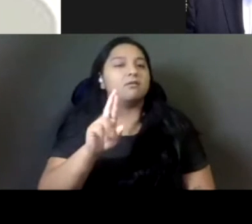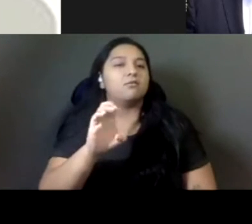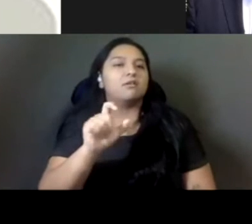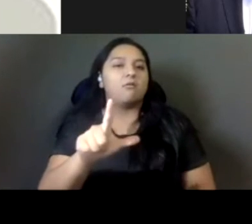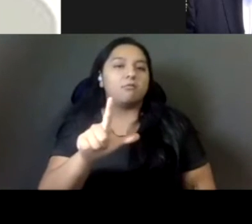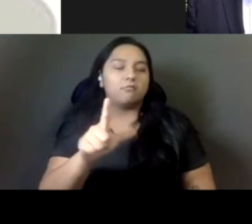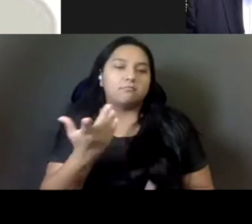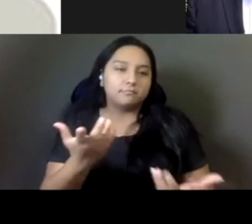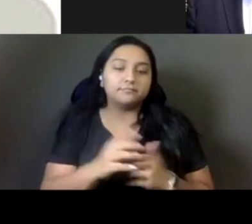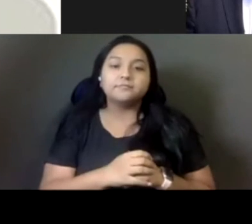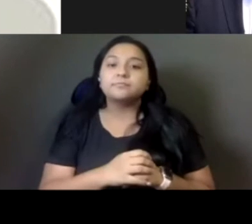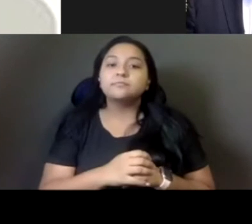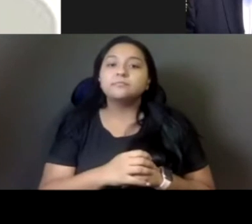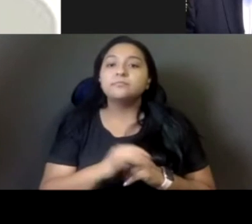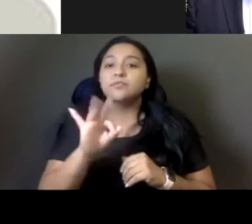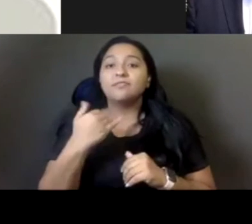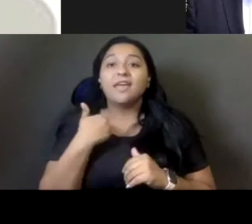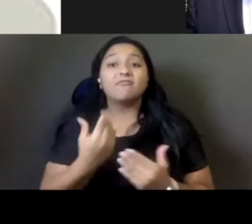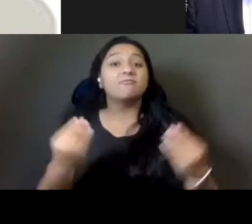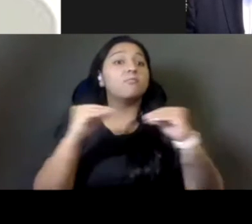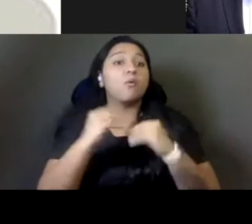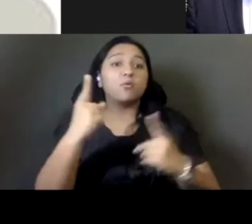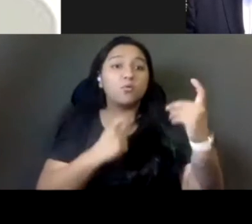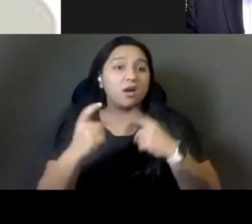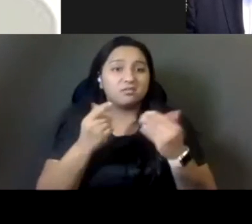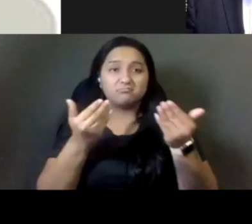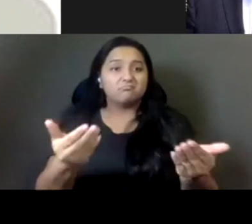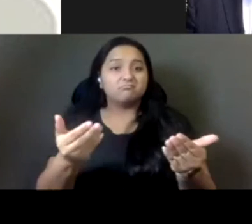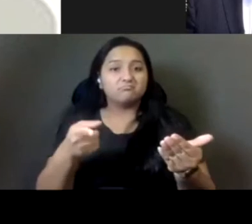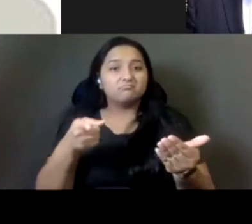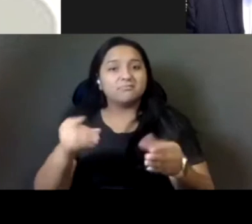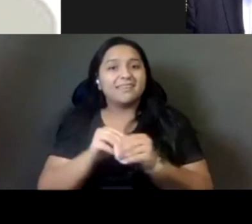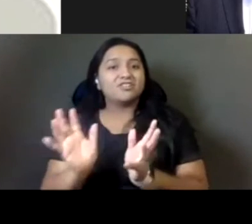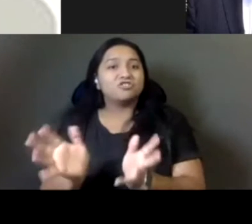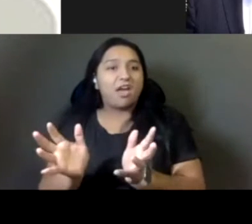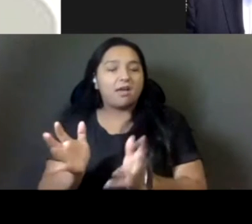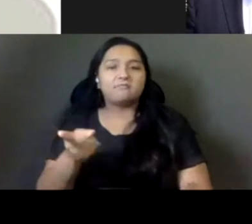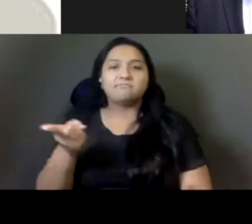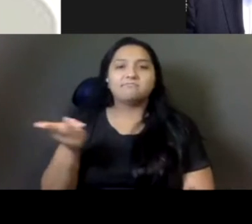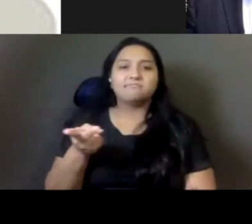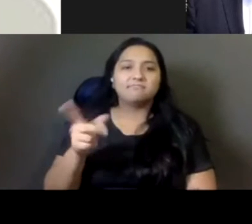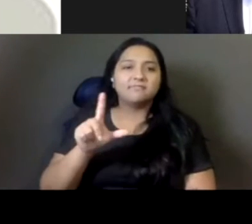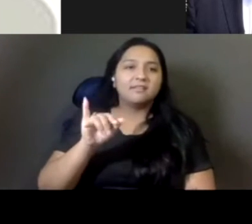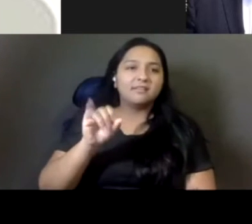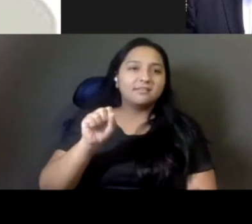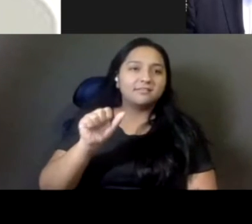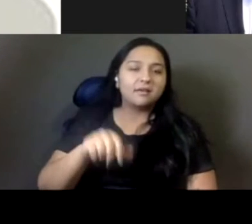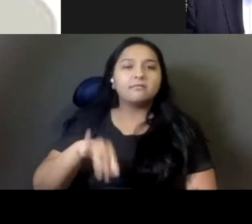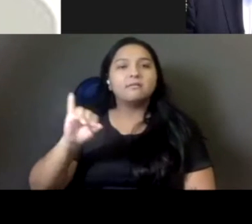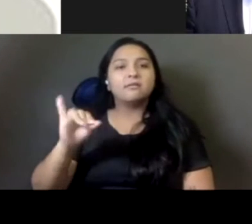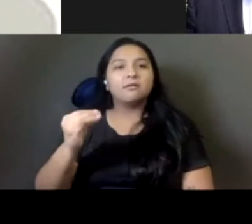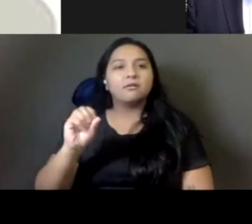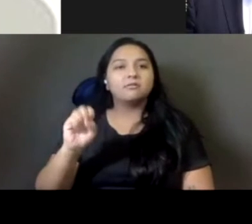So if you have any further questions, feel free to drop them in the chat. Jose Luis and Lisa will be with us for a little bit and also feel free to,